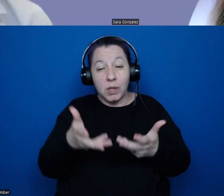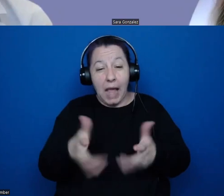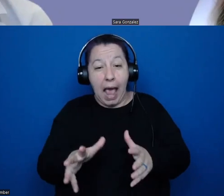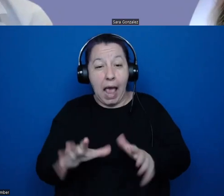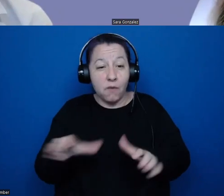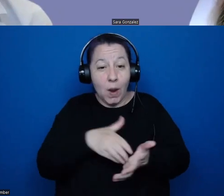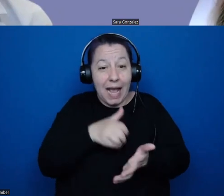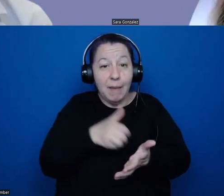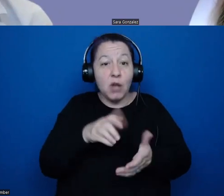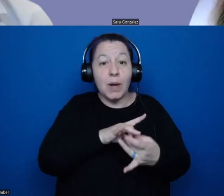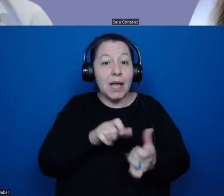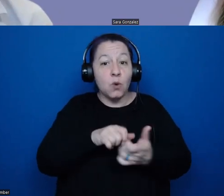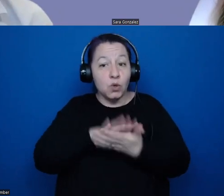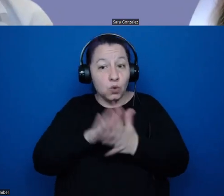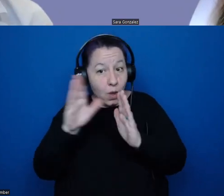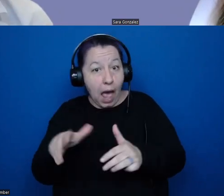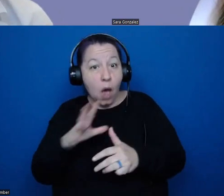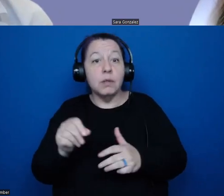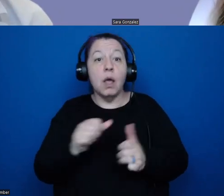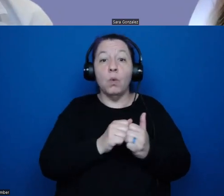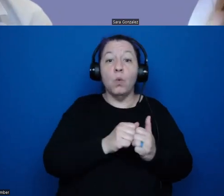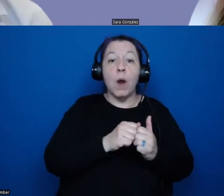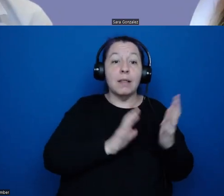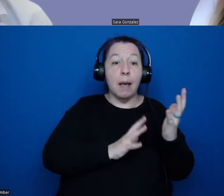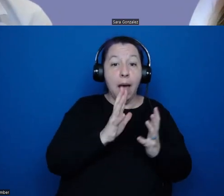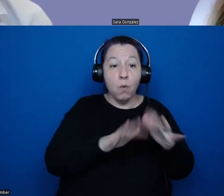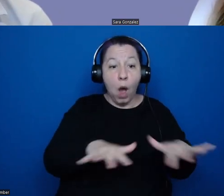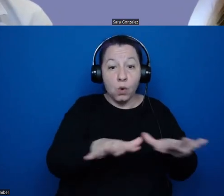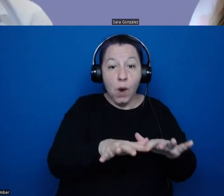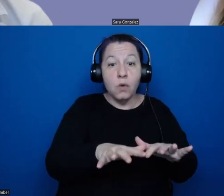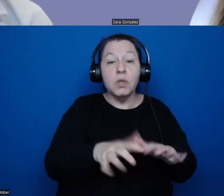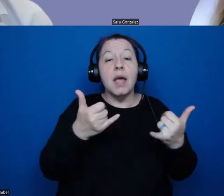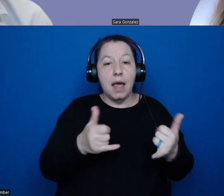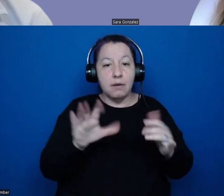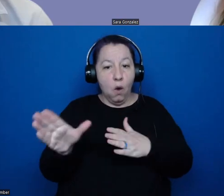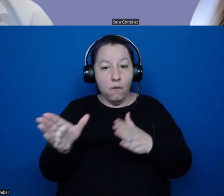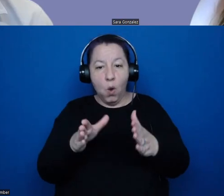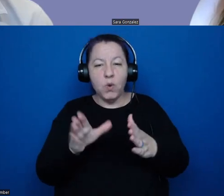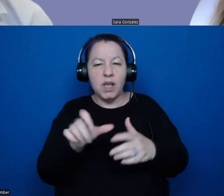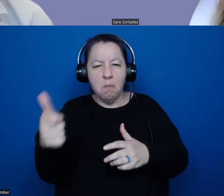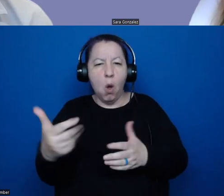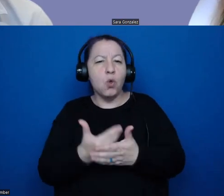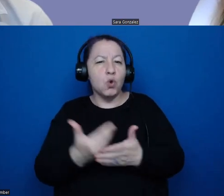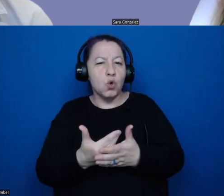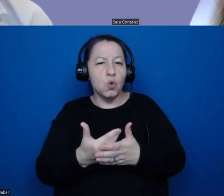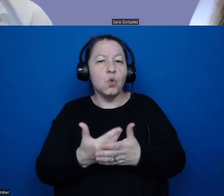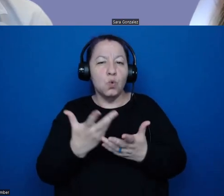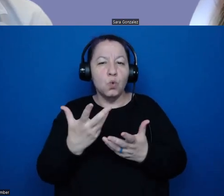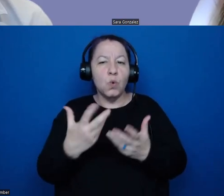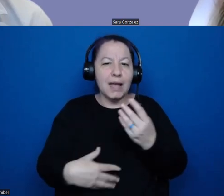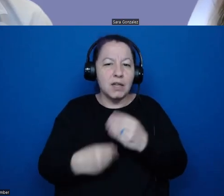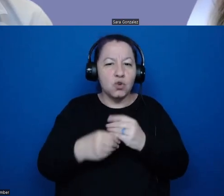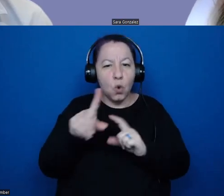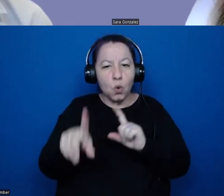related with the schoolhouse and with the powwow grounds. And we're turning our attention to some other new additional questions that the community